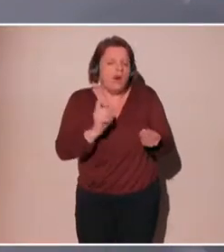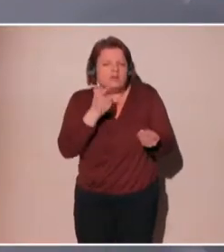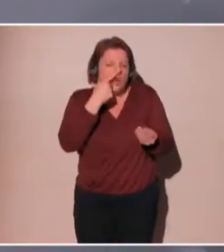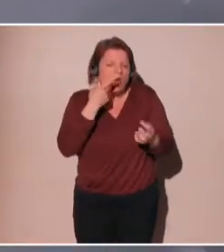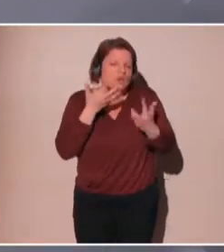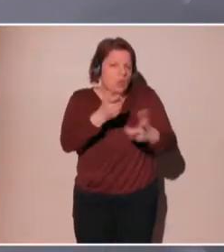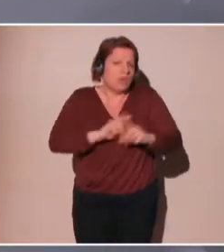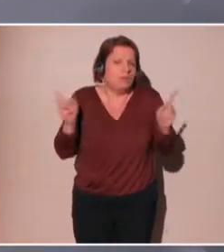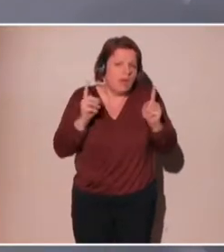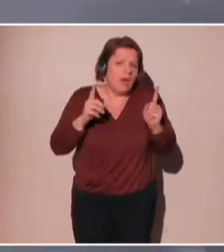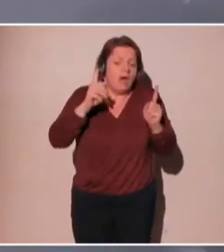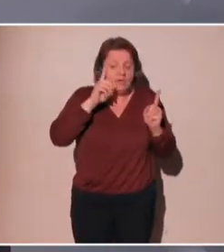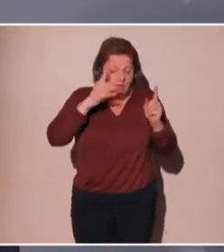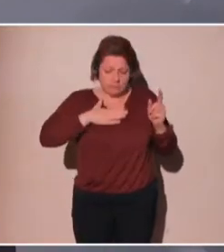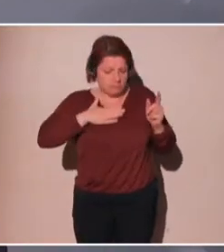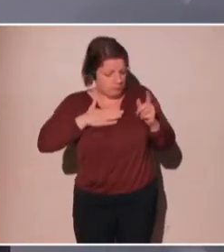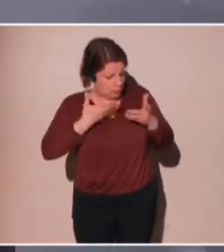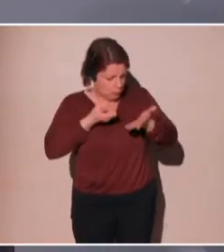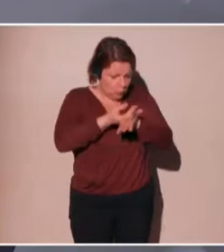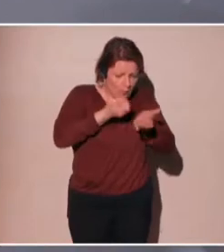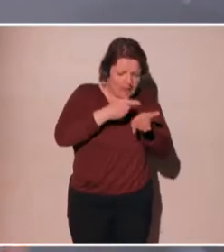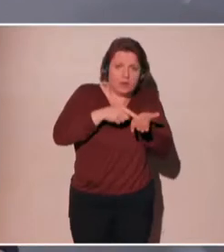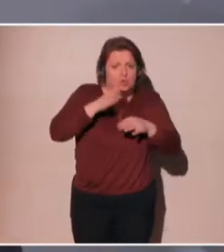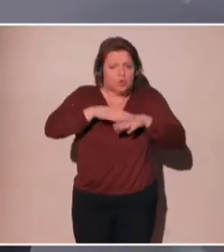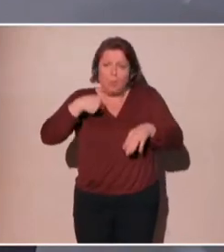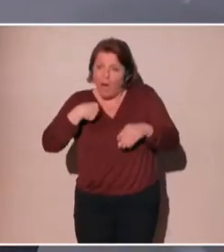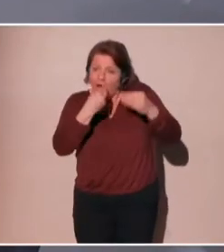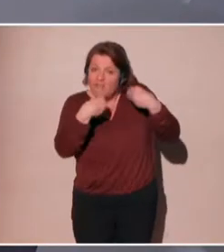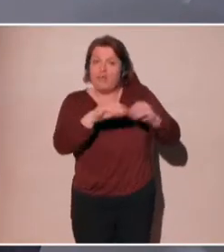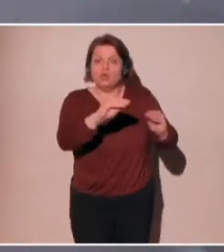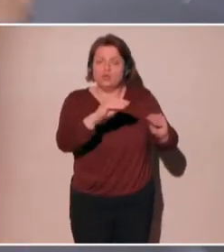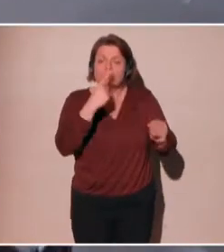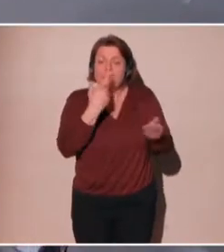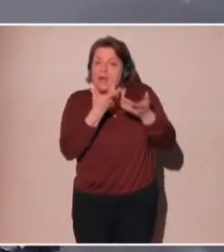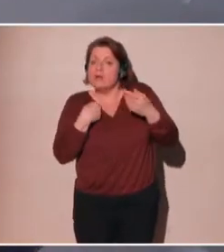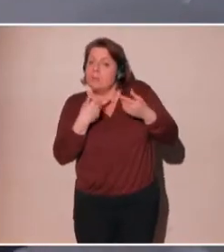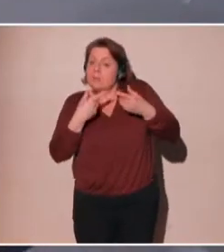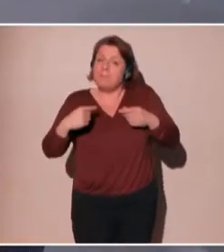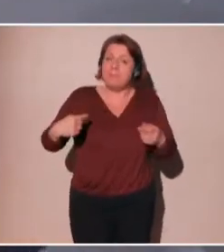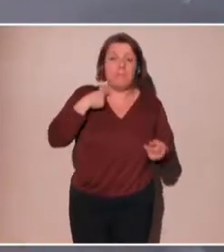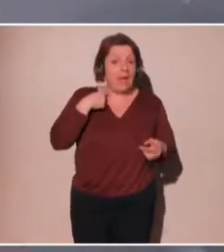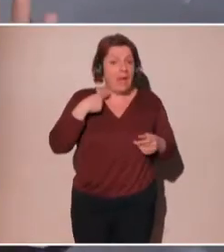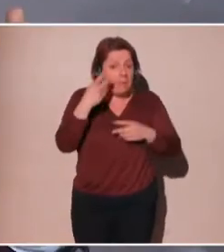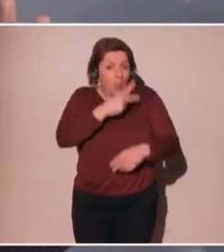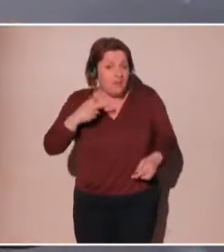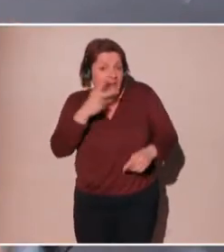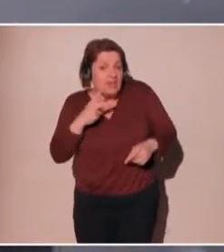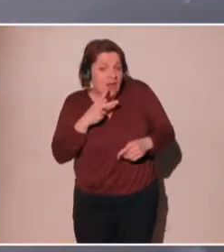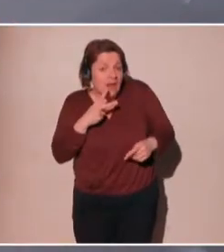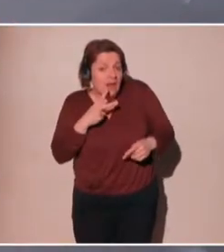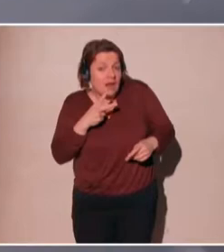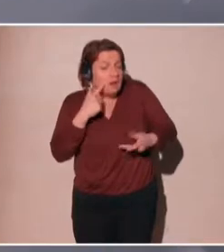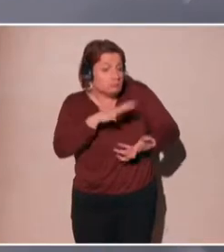property. I think what is important with this data is that one should not actually sell it.